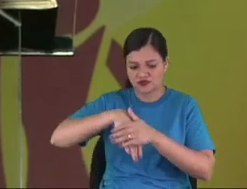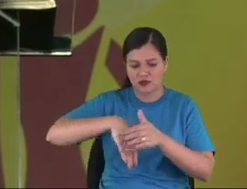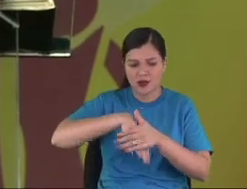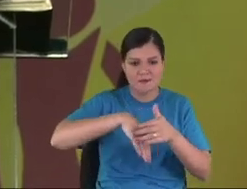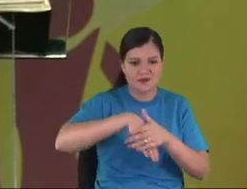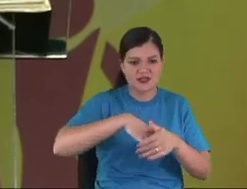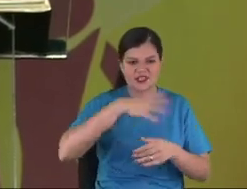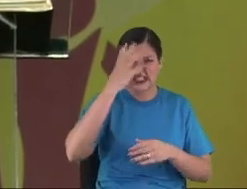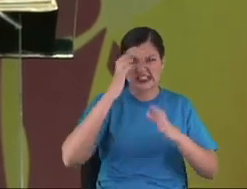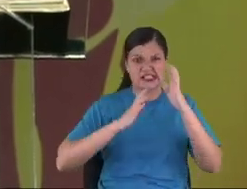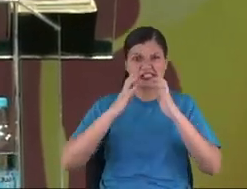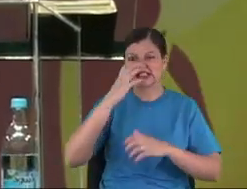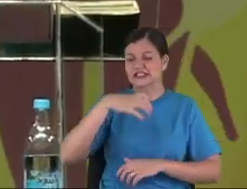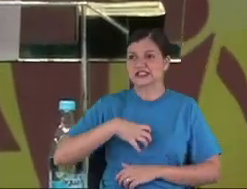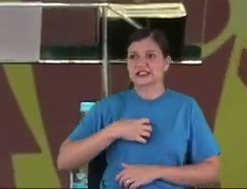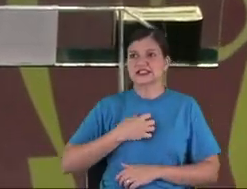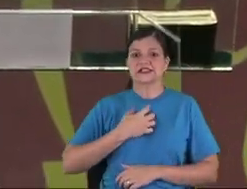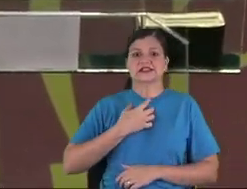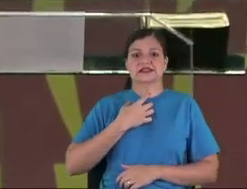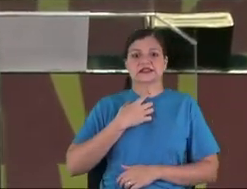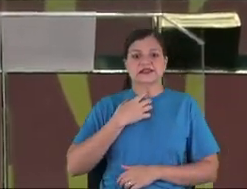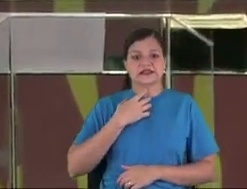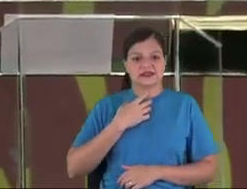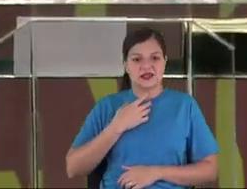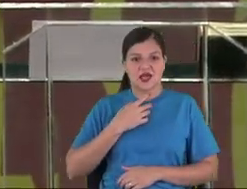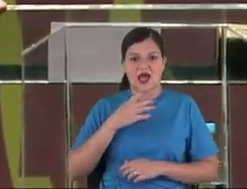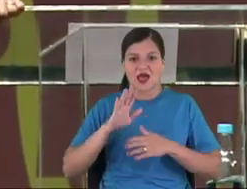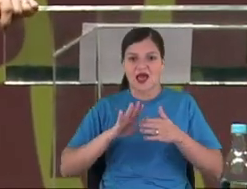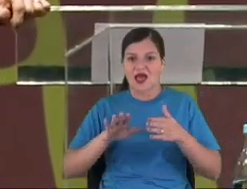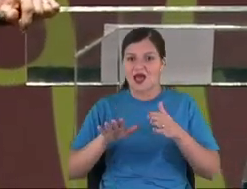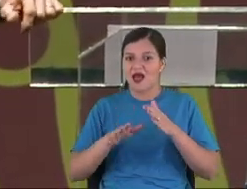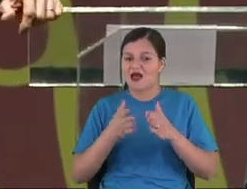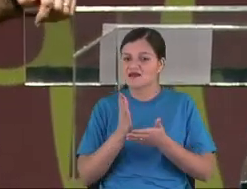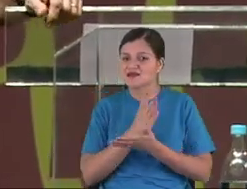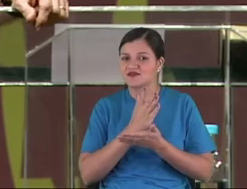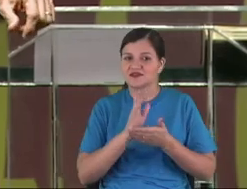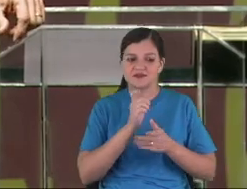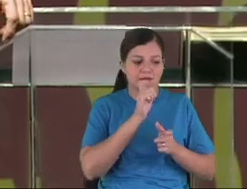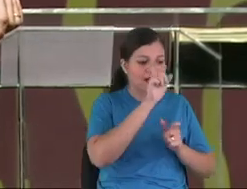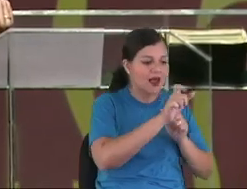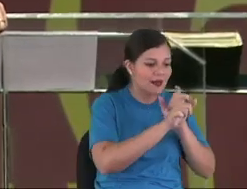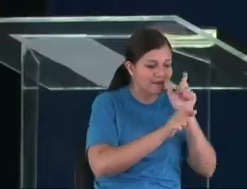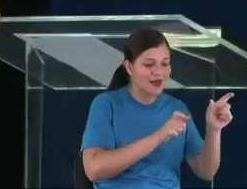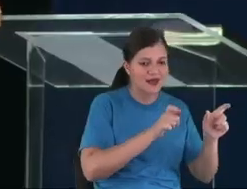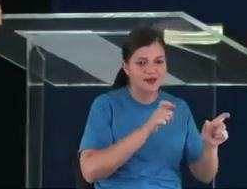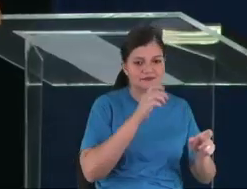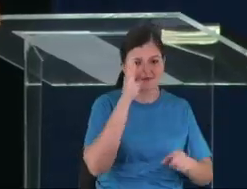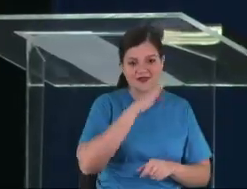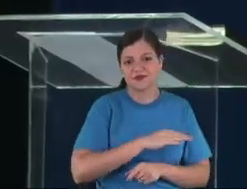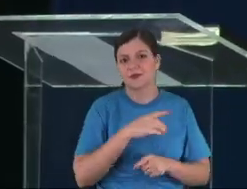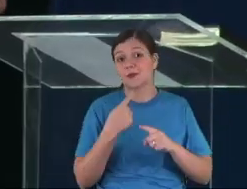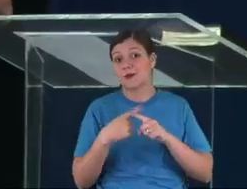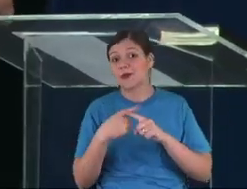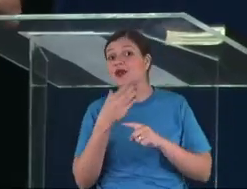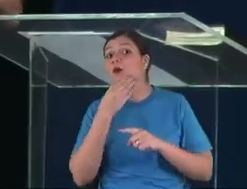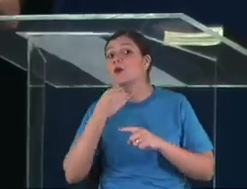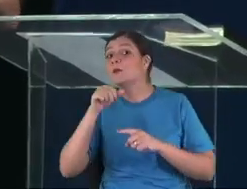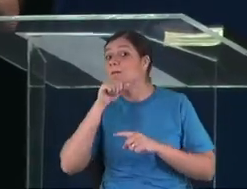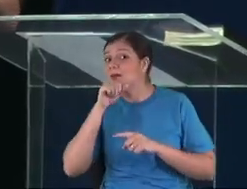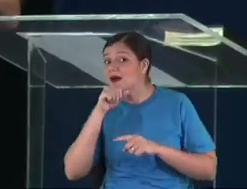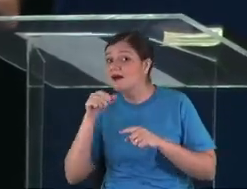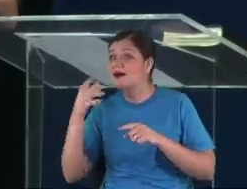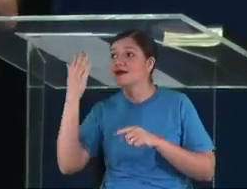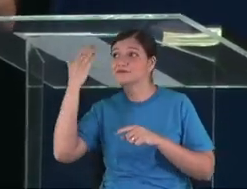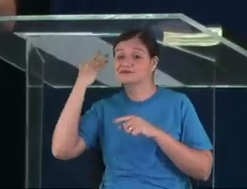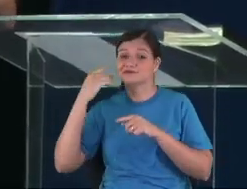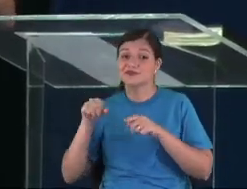playing soccer. We have adrenaline in his body. His body. He speak bad words. For example... I